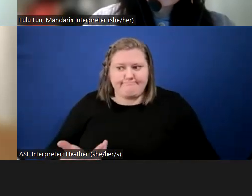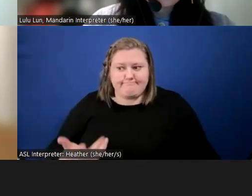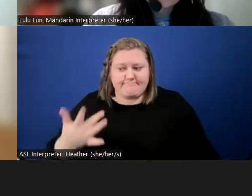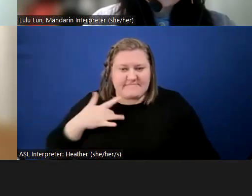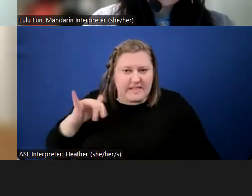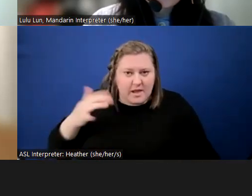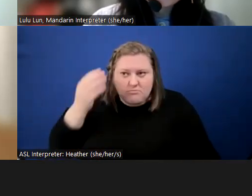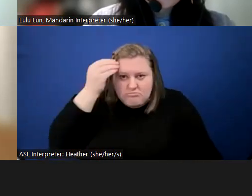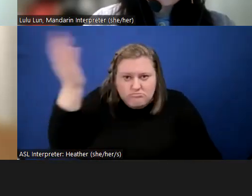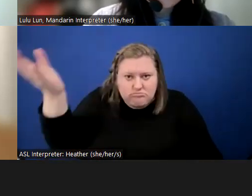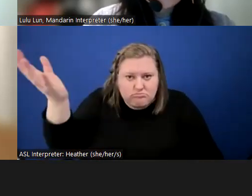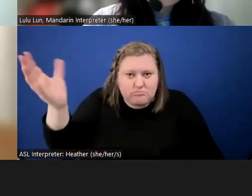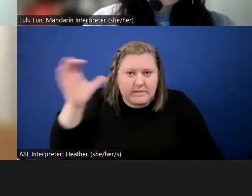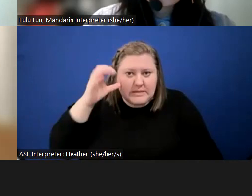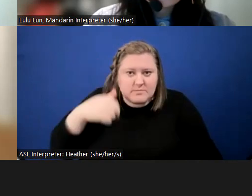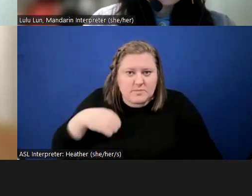there's nobody listening.